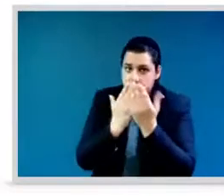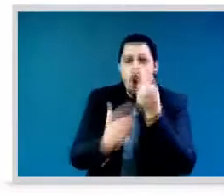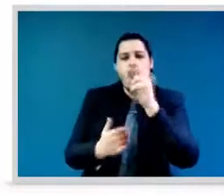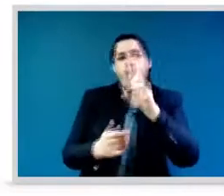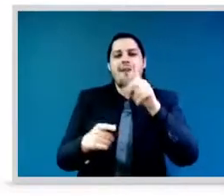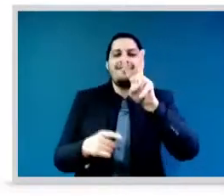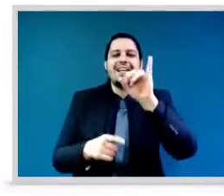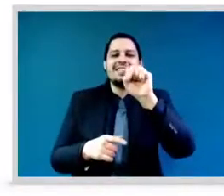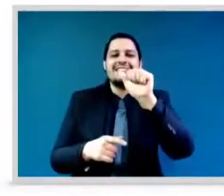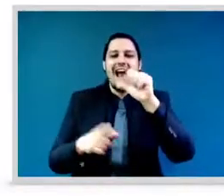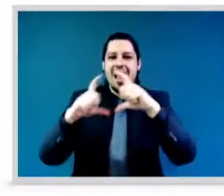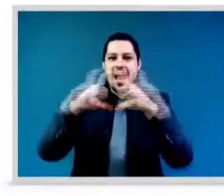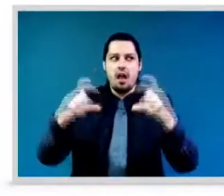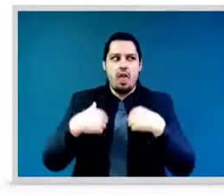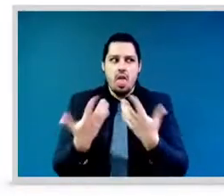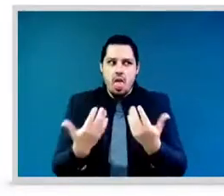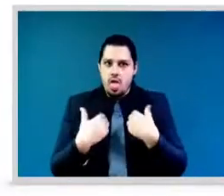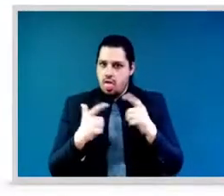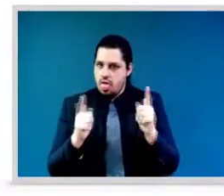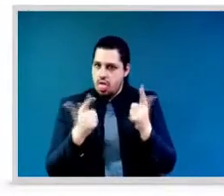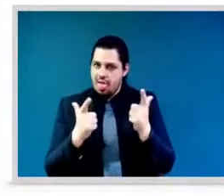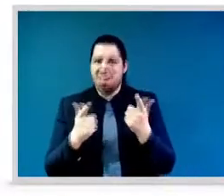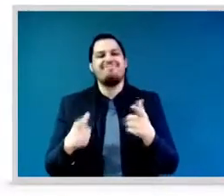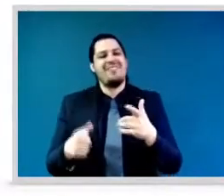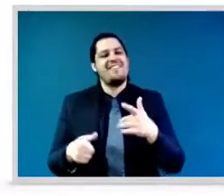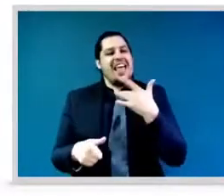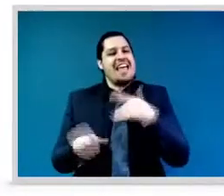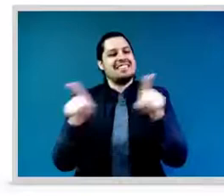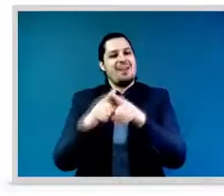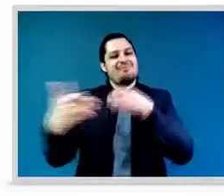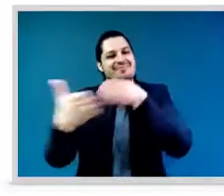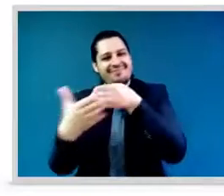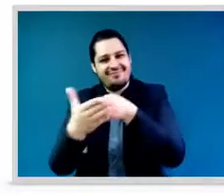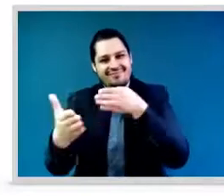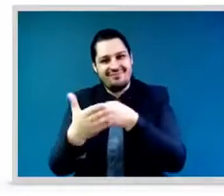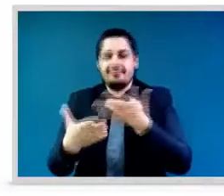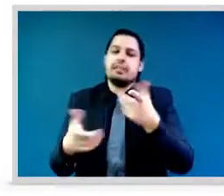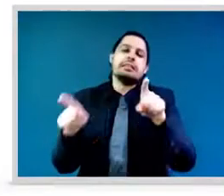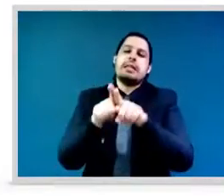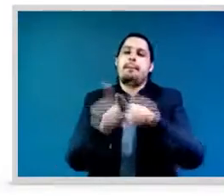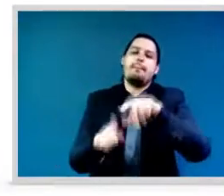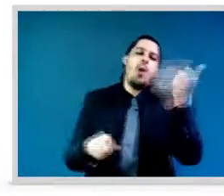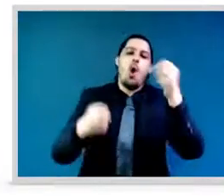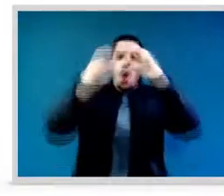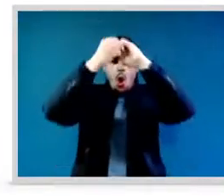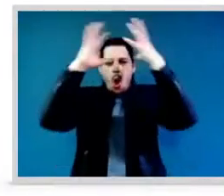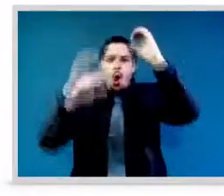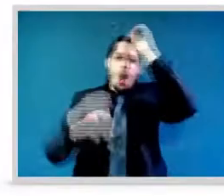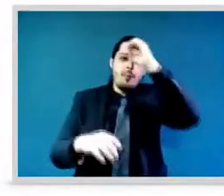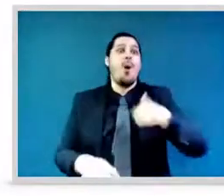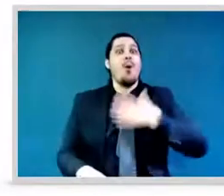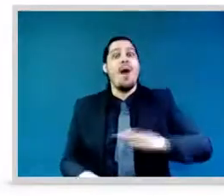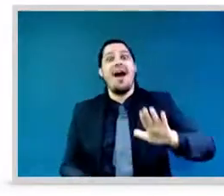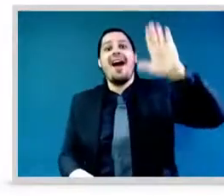quota, it can be a reserved seat, it can be whatever it is, but the fact is we still need this visa to enter these